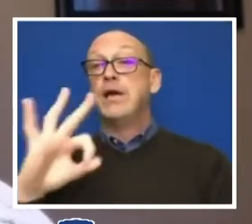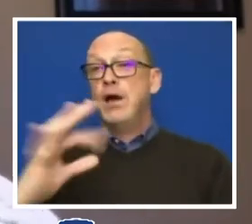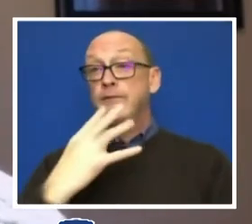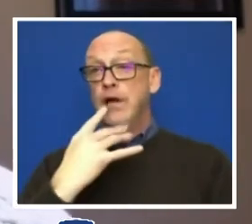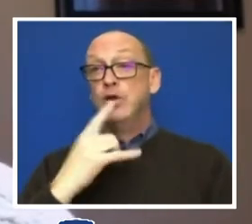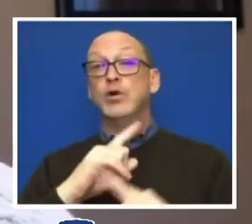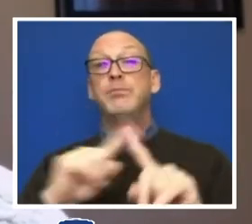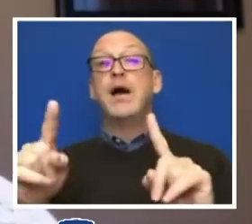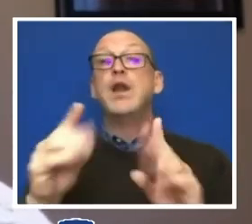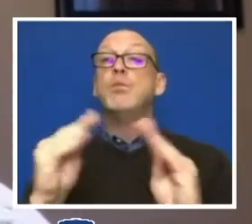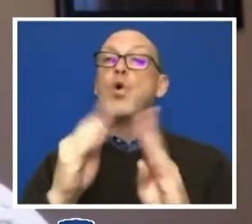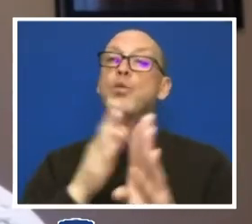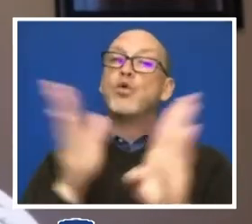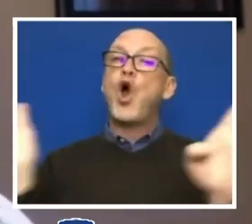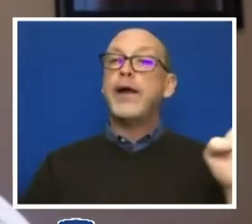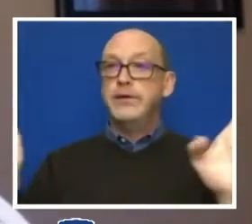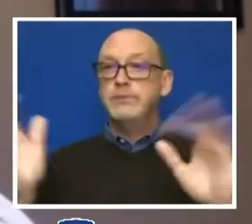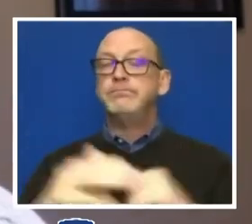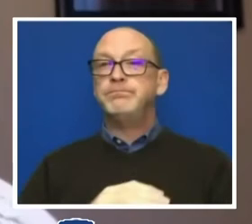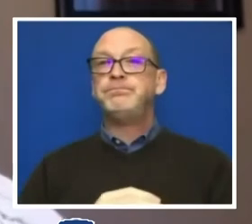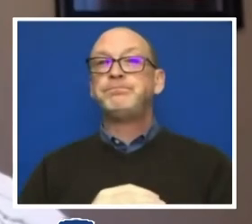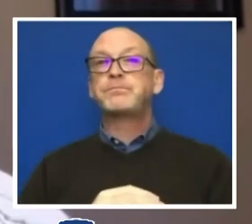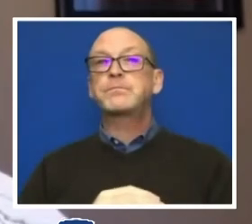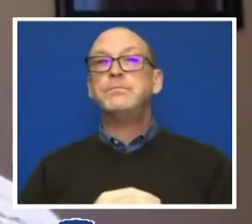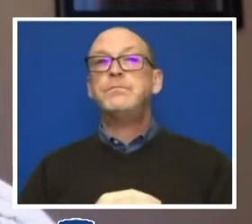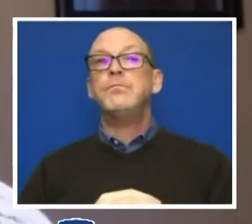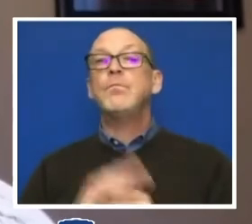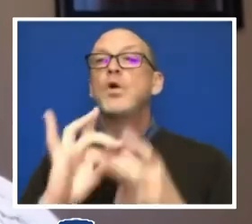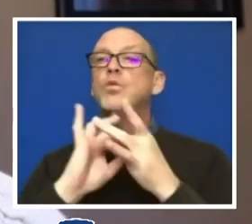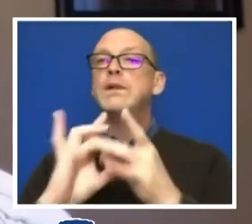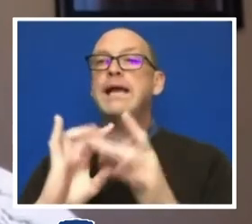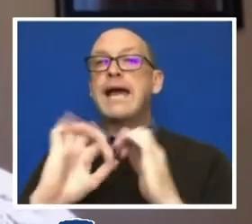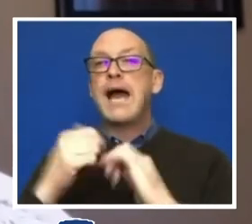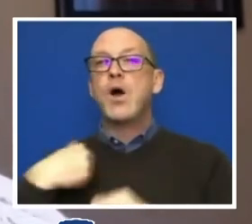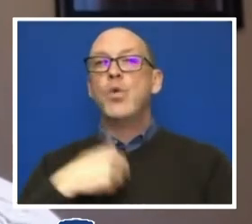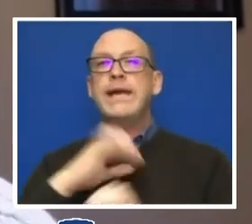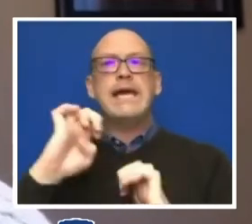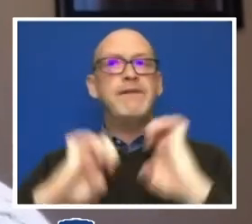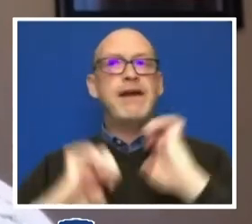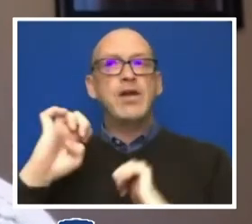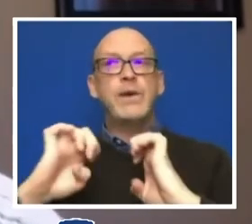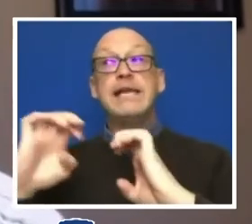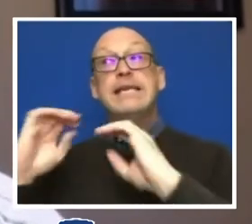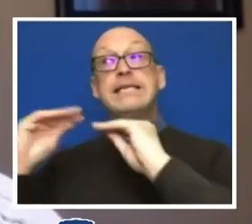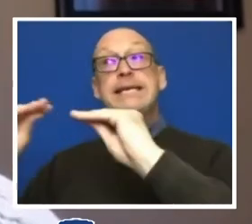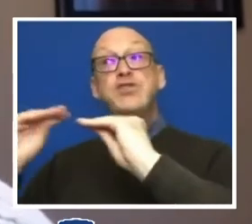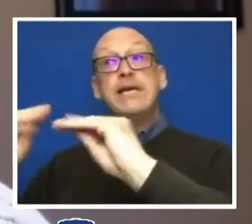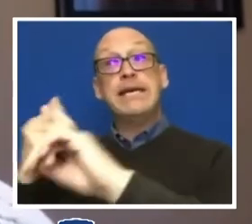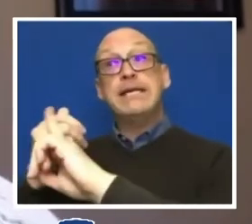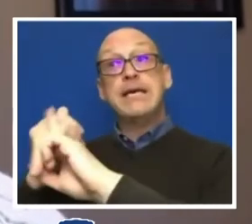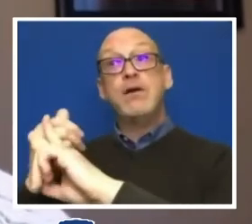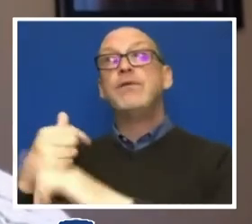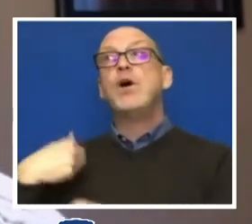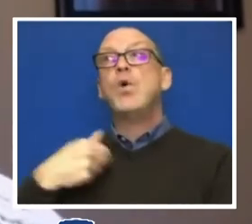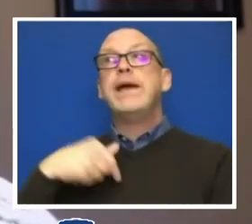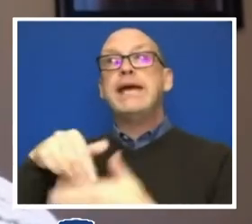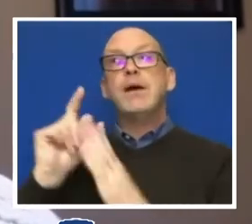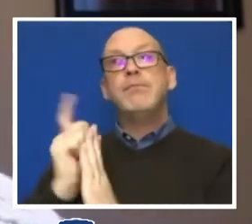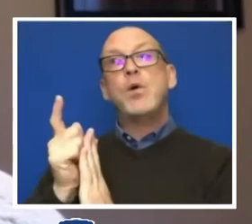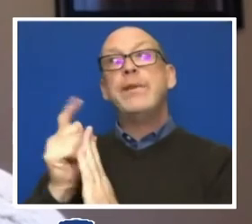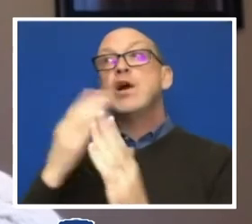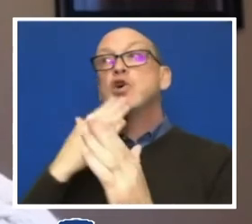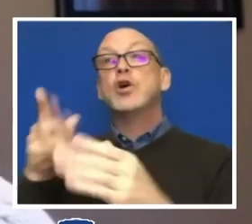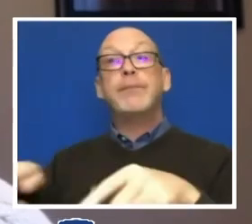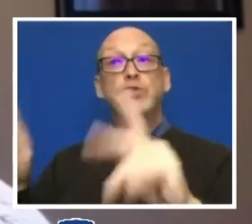but more broadly than that, even I would say so in terms of how we evaluate teaching, I think we're in a moment where there's a really good opportunity